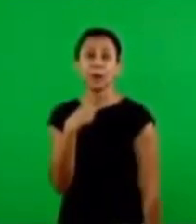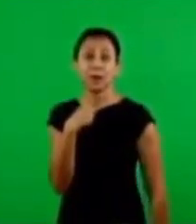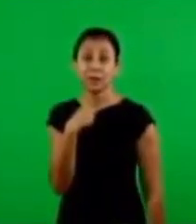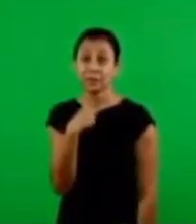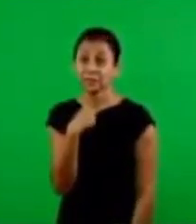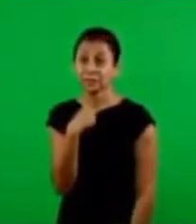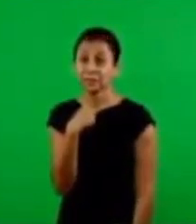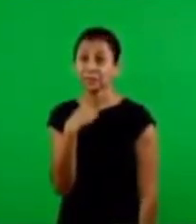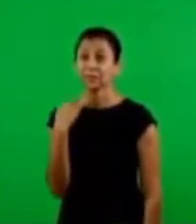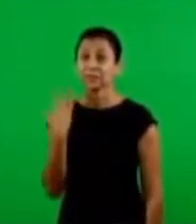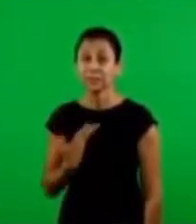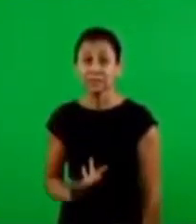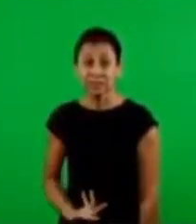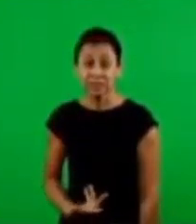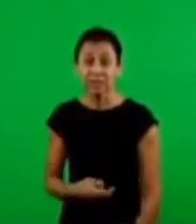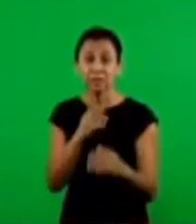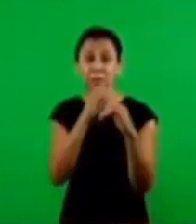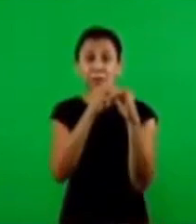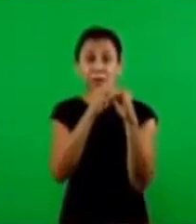turn off the